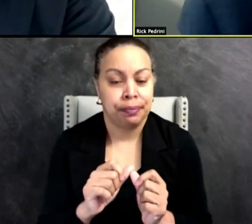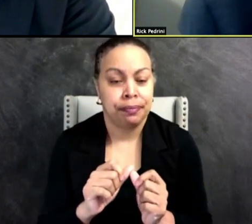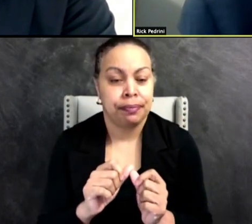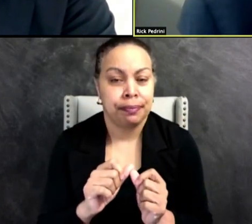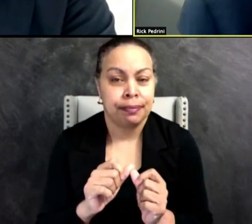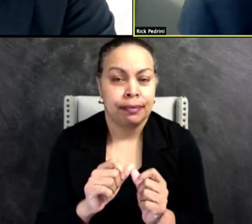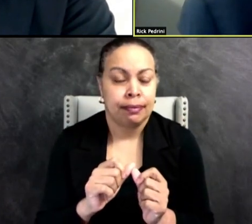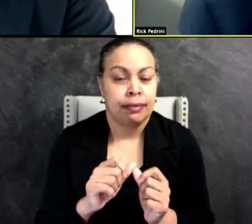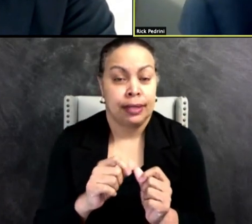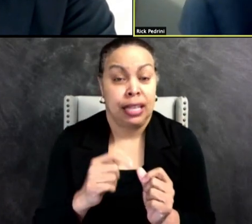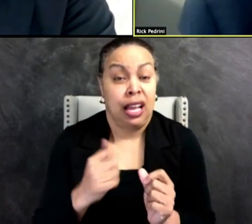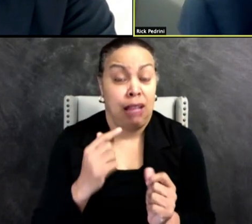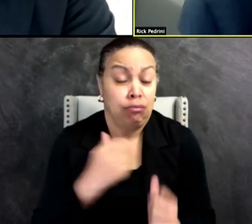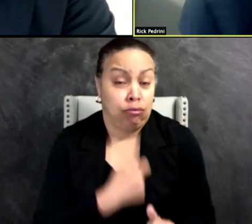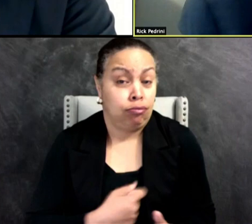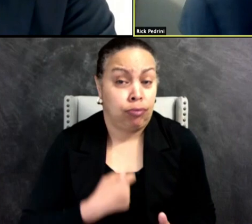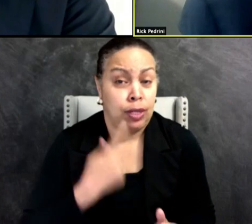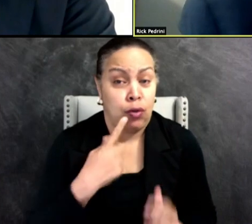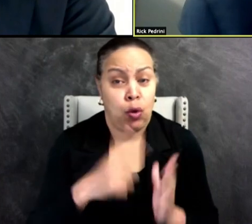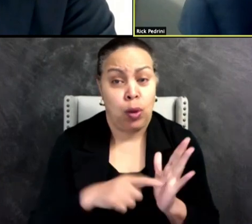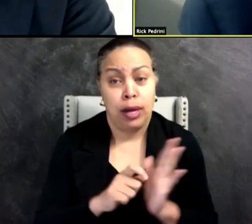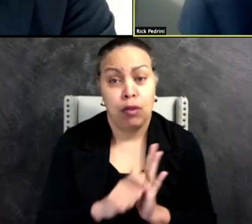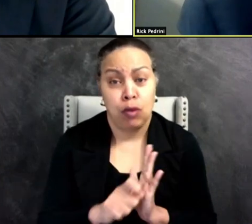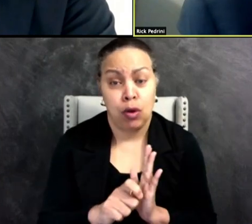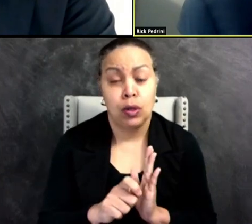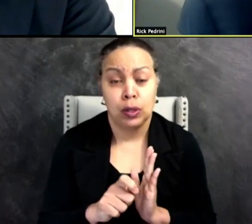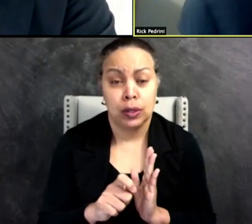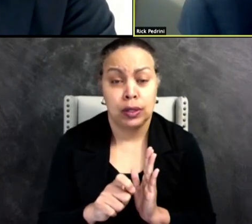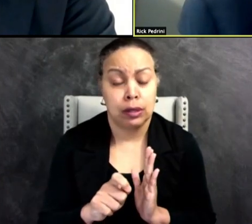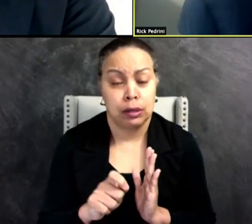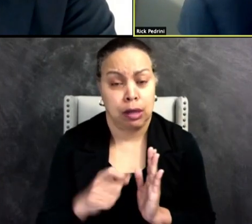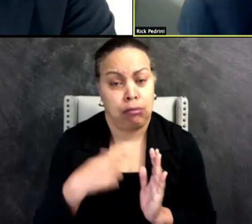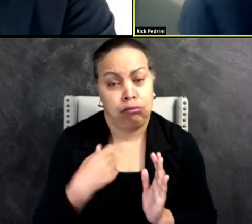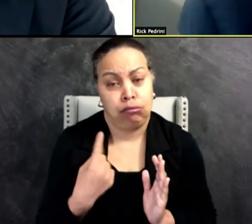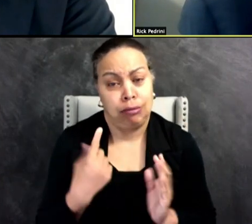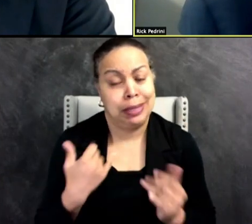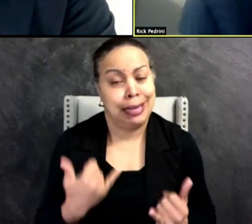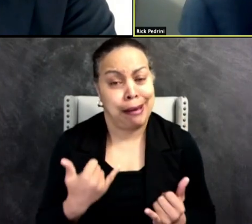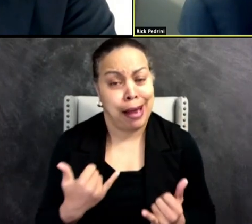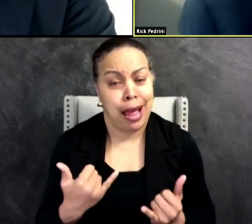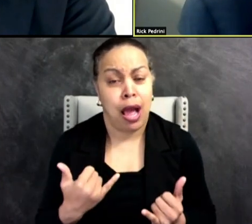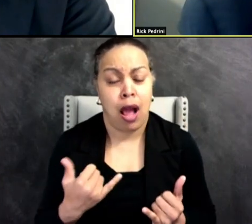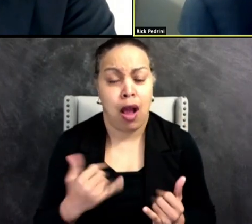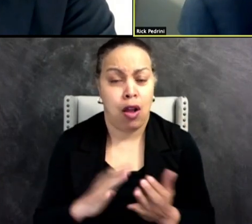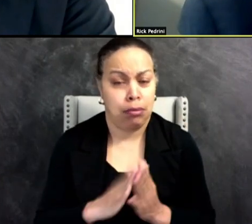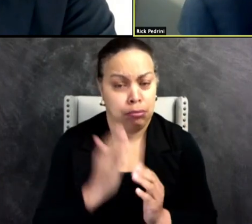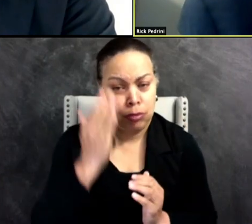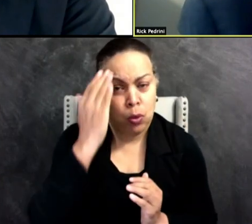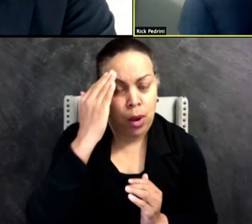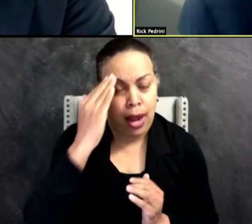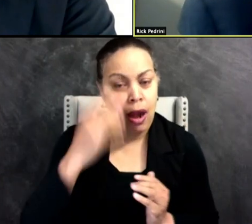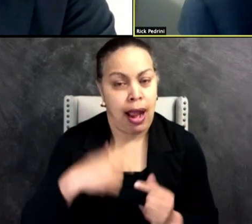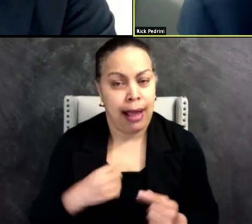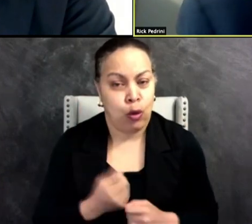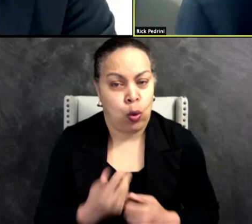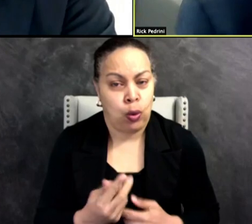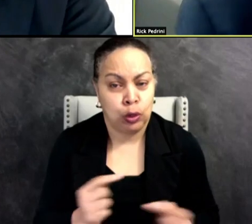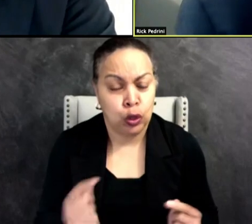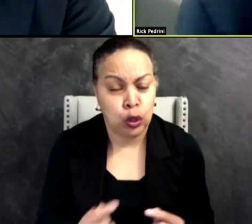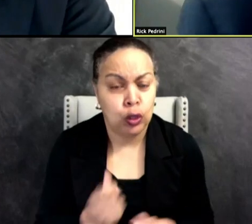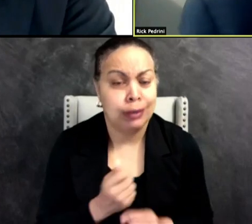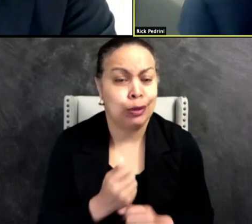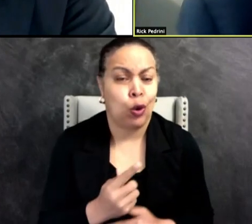I'm remorseful for what I wrote. I realize now, and I'm certainly aware of the hurt I caused, the harm I caused,